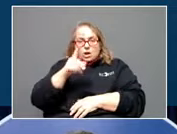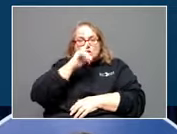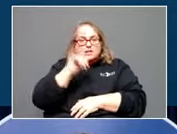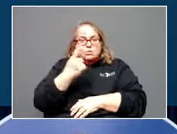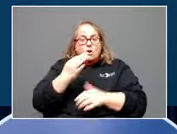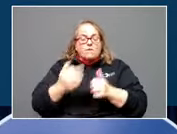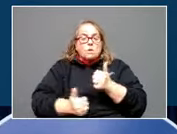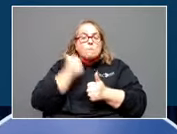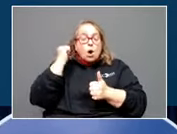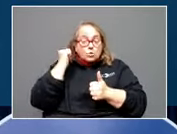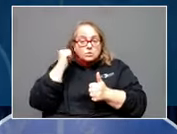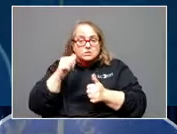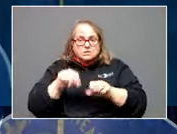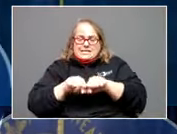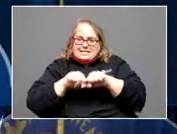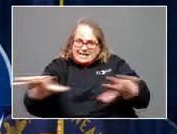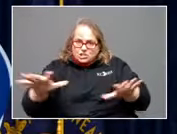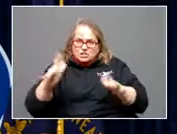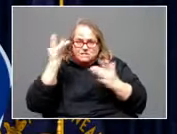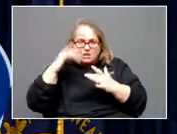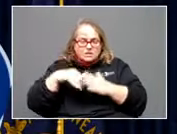viruses in modern history.